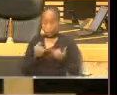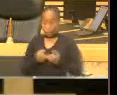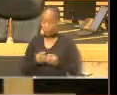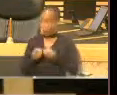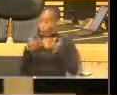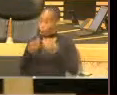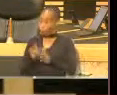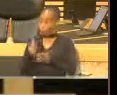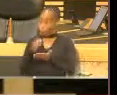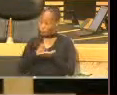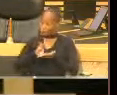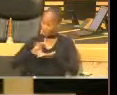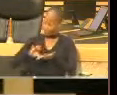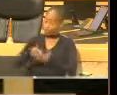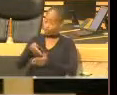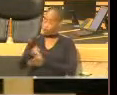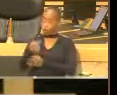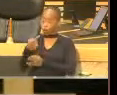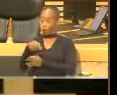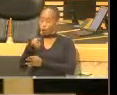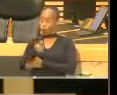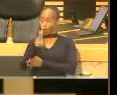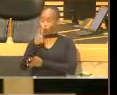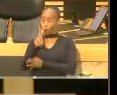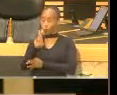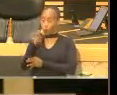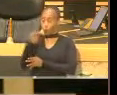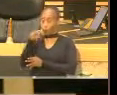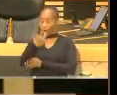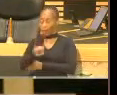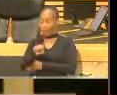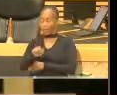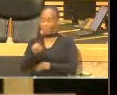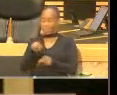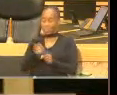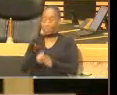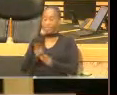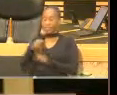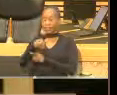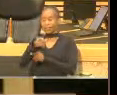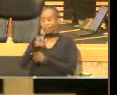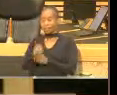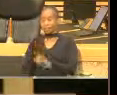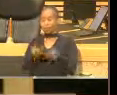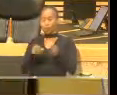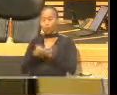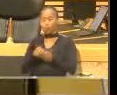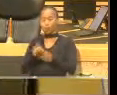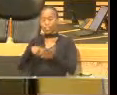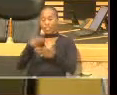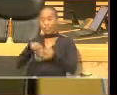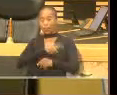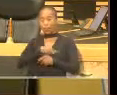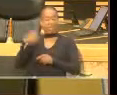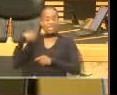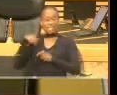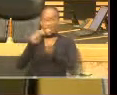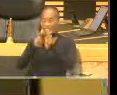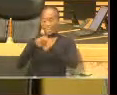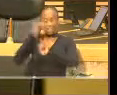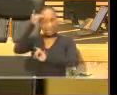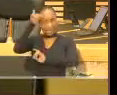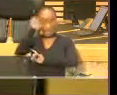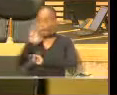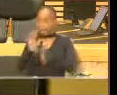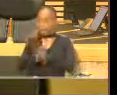lot of funds towards Kuha on this gas project because the minister has not changed his mind. He is committed to Kuha.